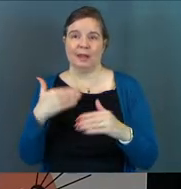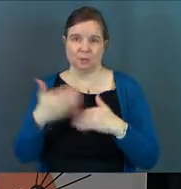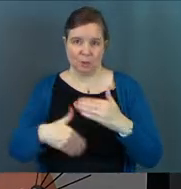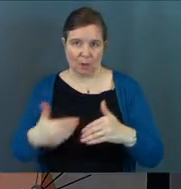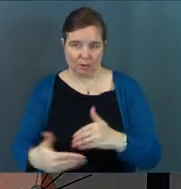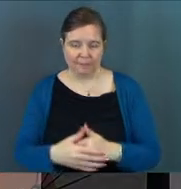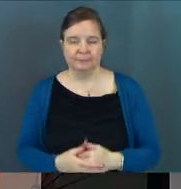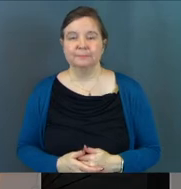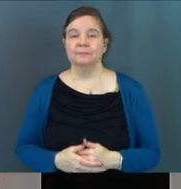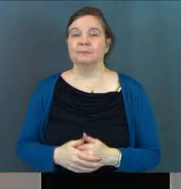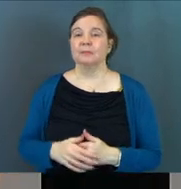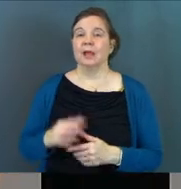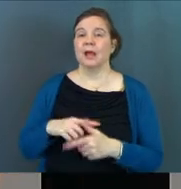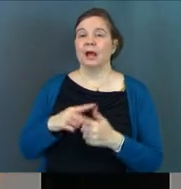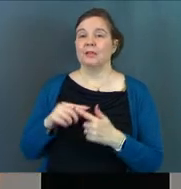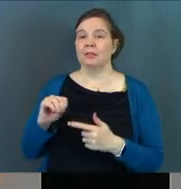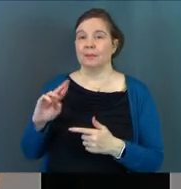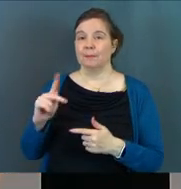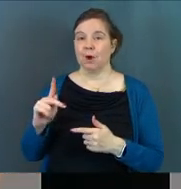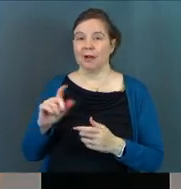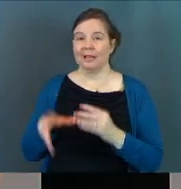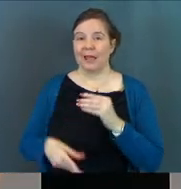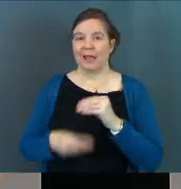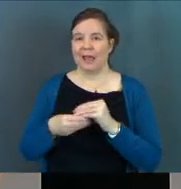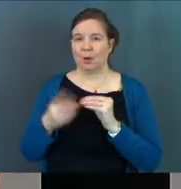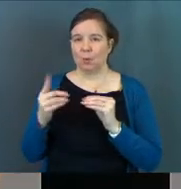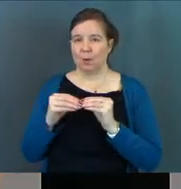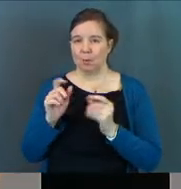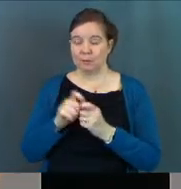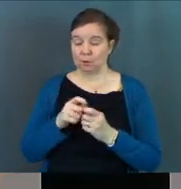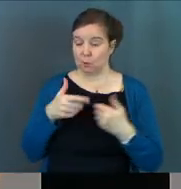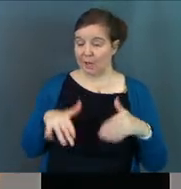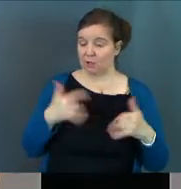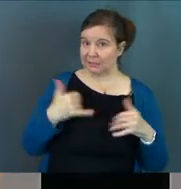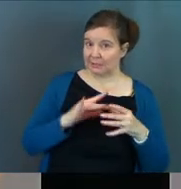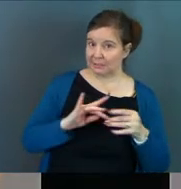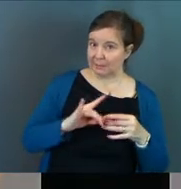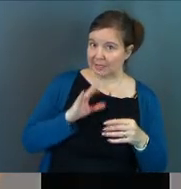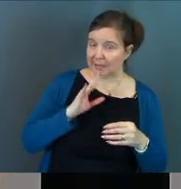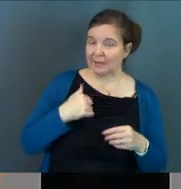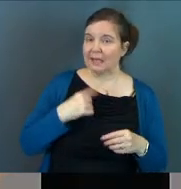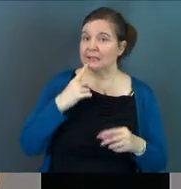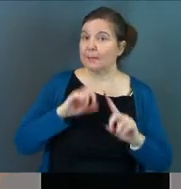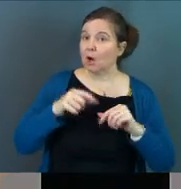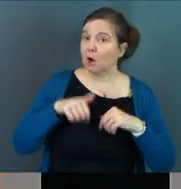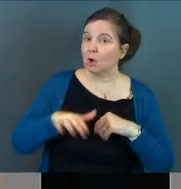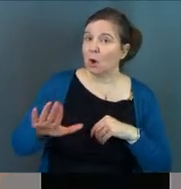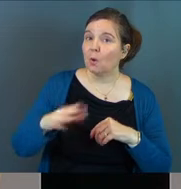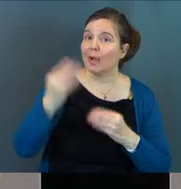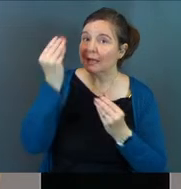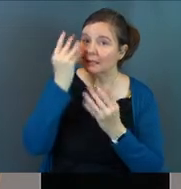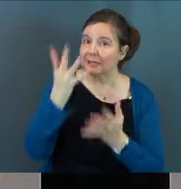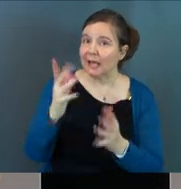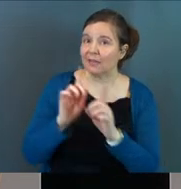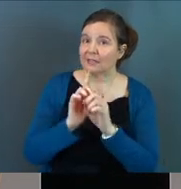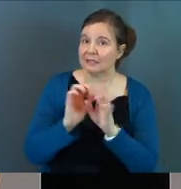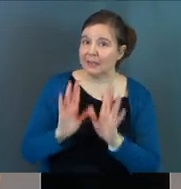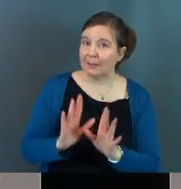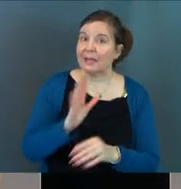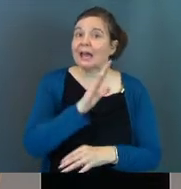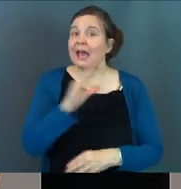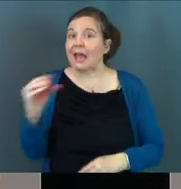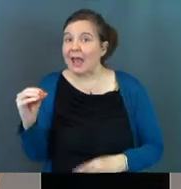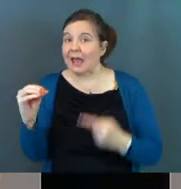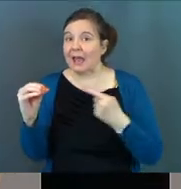as we go along. And then Mark gives us an additional detail. So the angels are still speaking here and they say, but go and tell his disciples